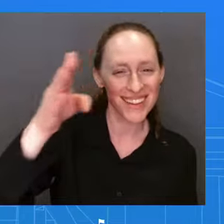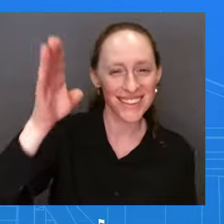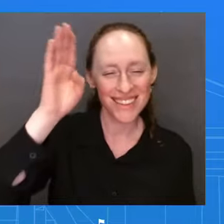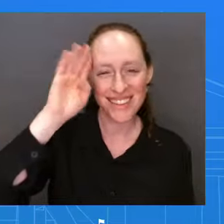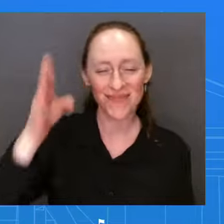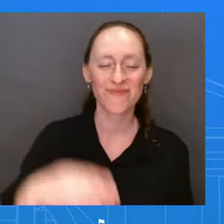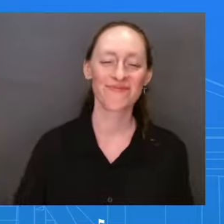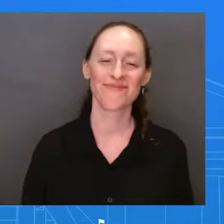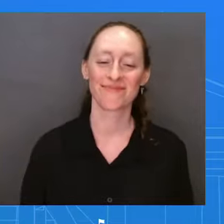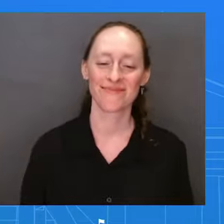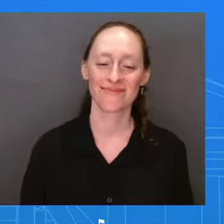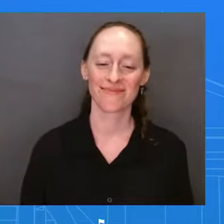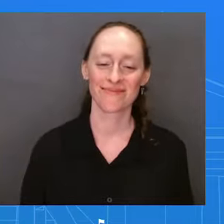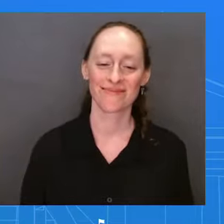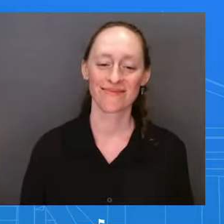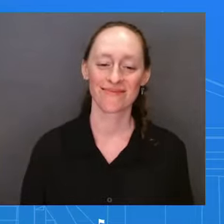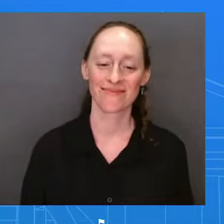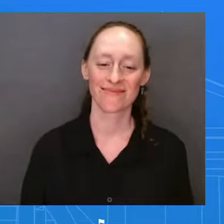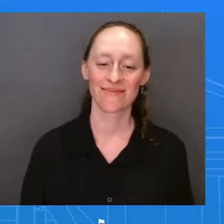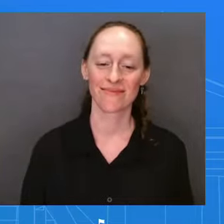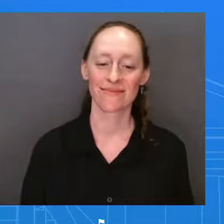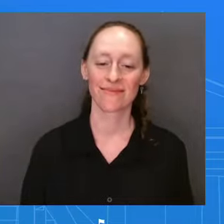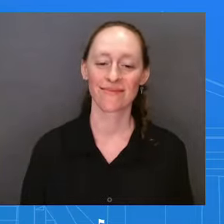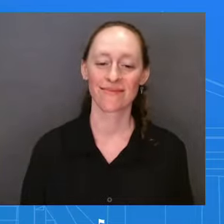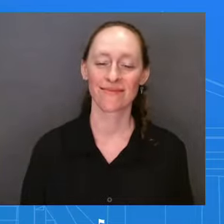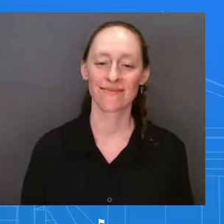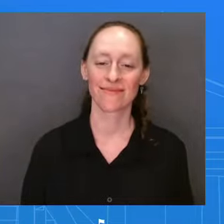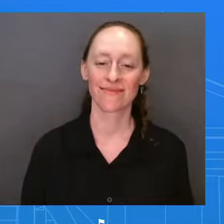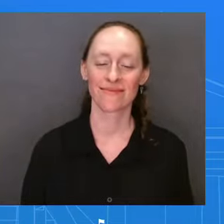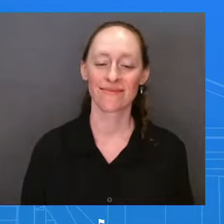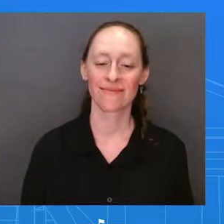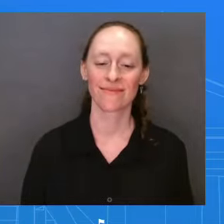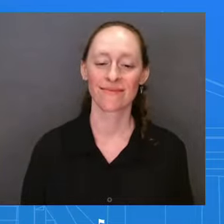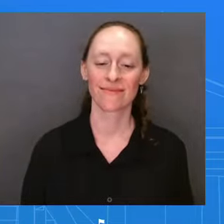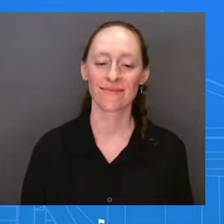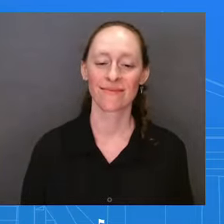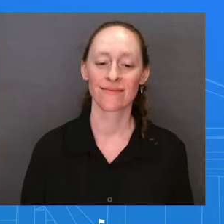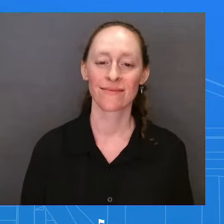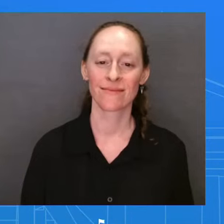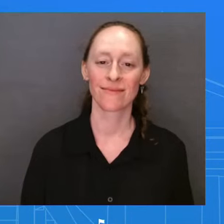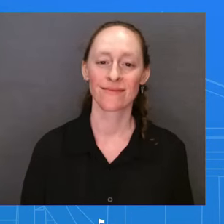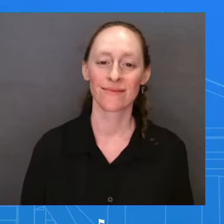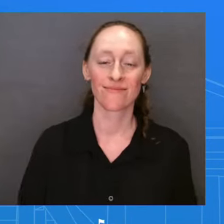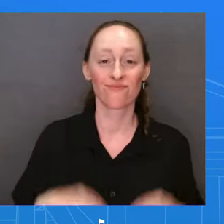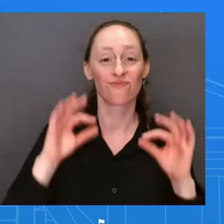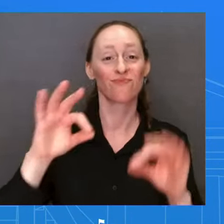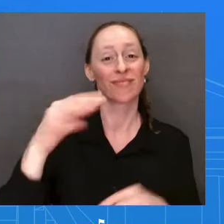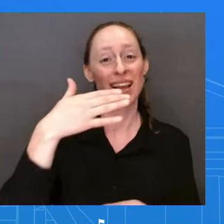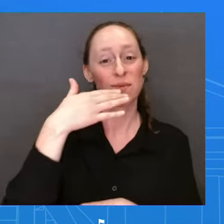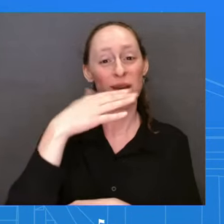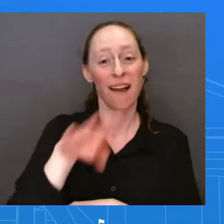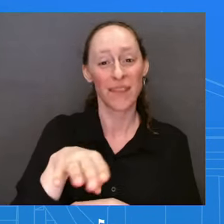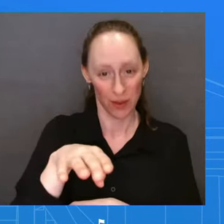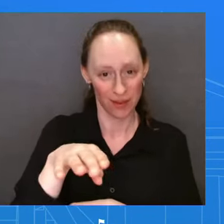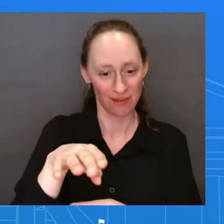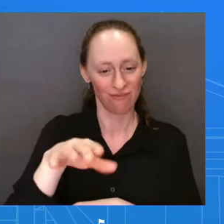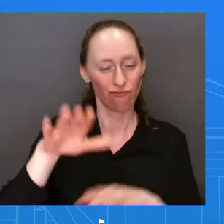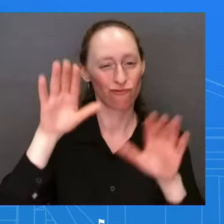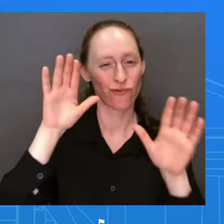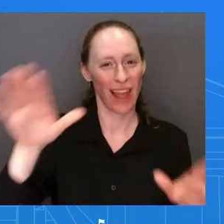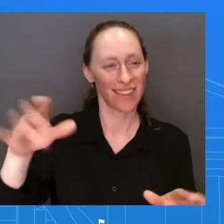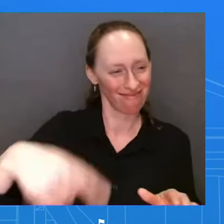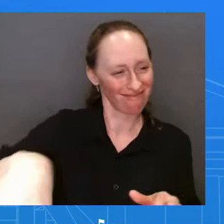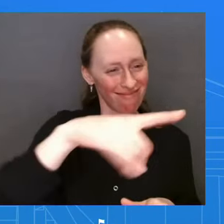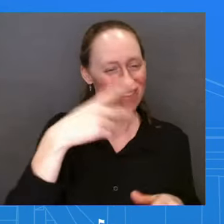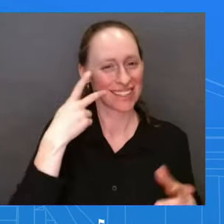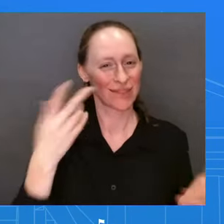Good afternoon, it's great to see all of you here and today I am